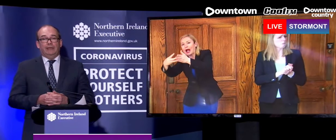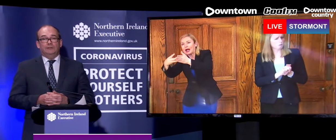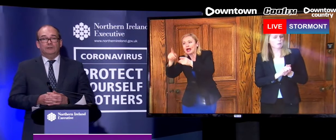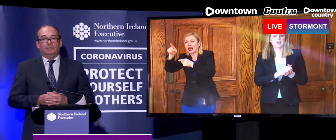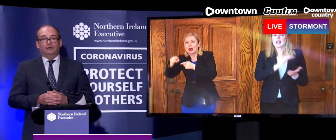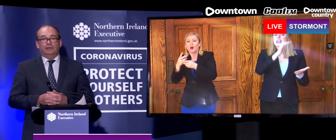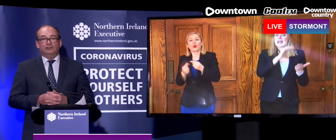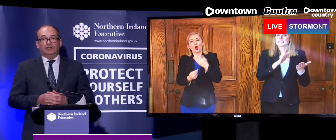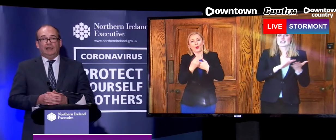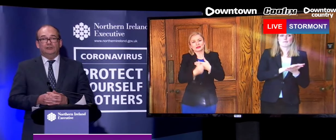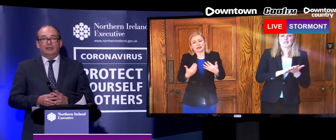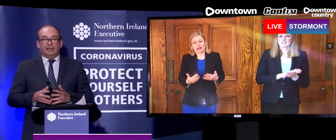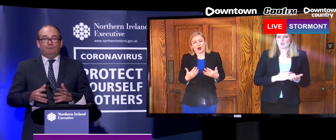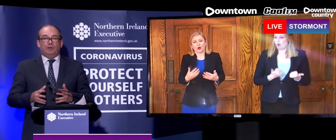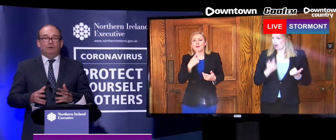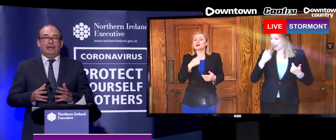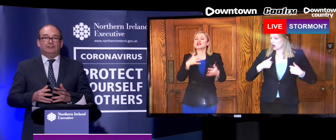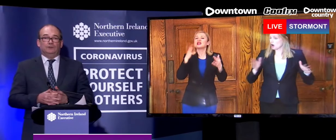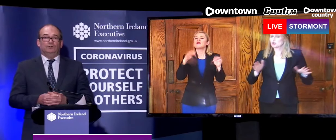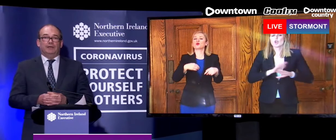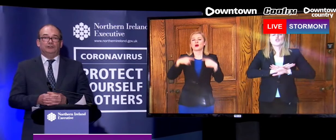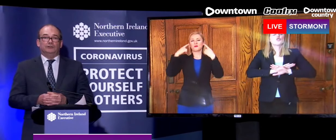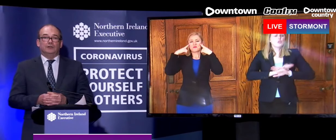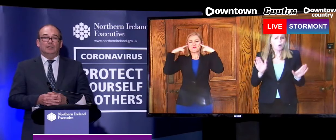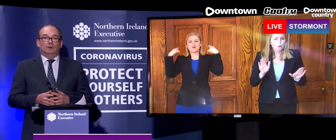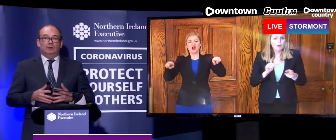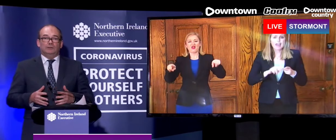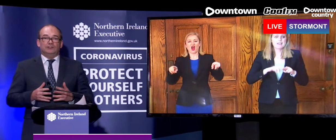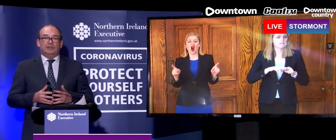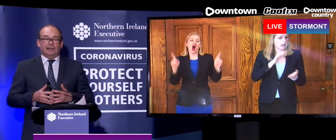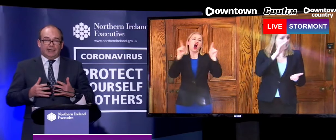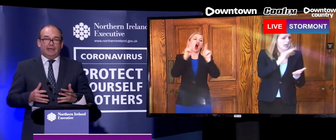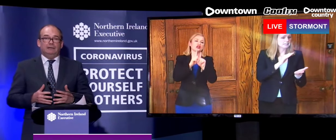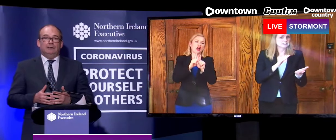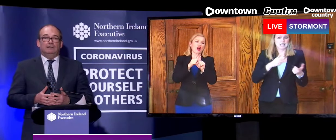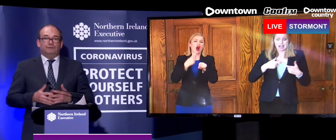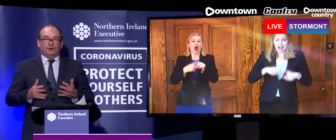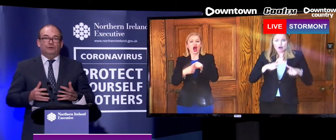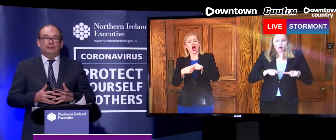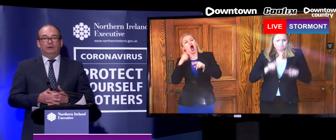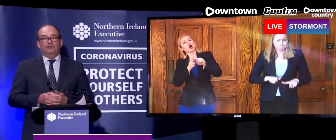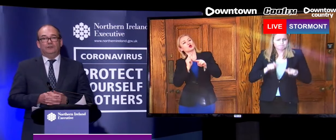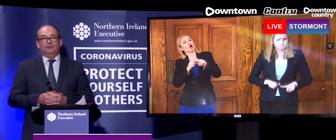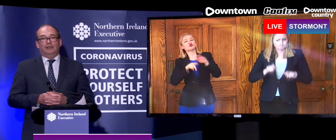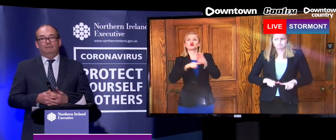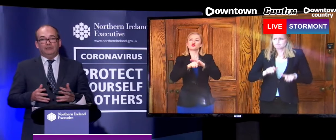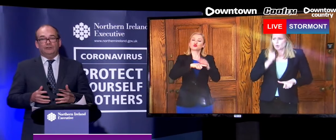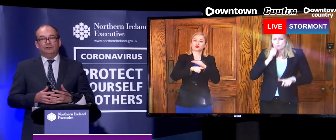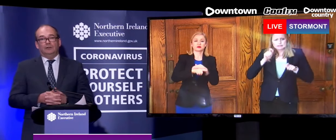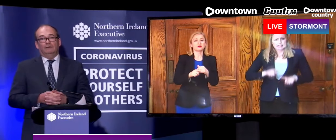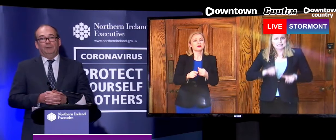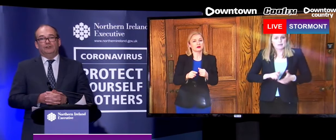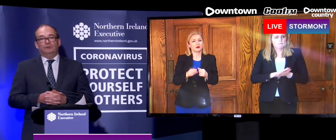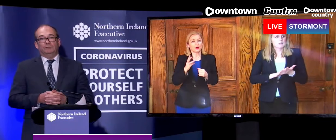remains our greatest challenge. If we relax those measures, we will see again further increases in